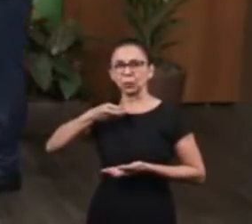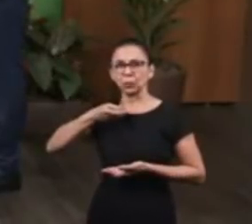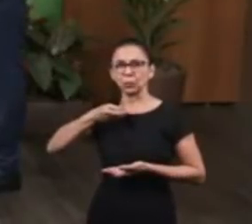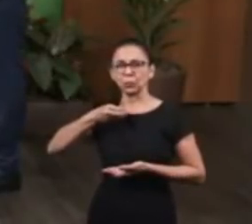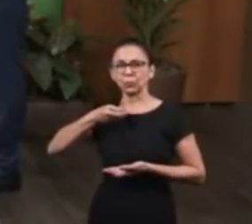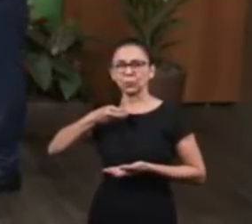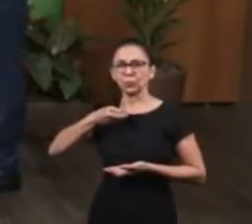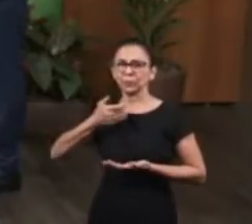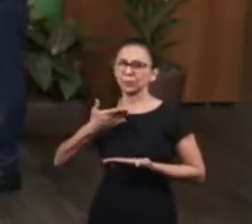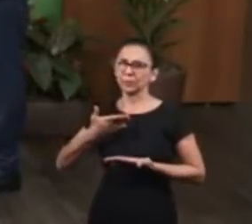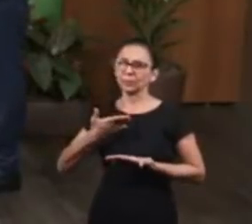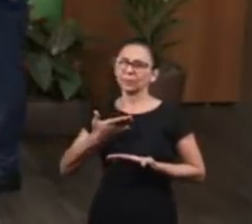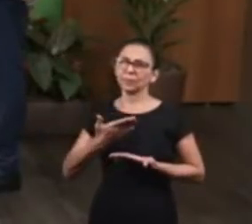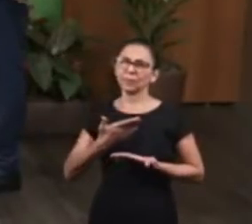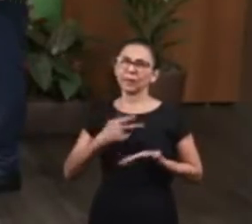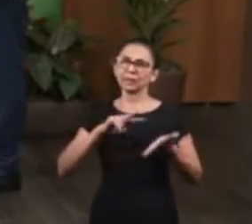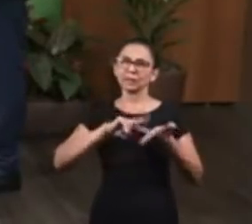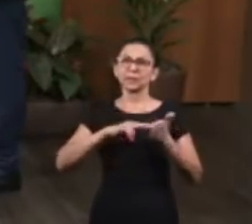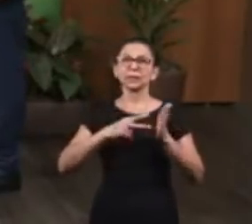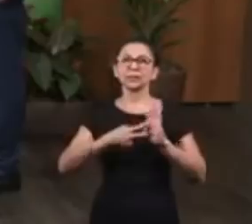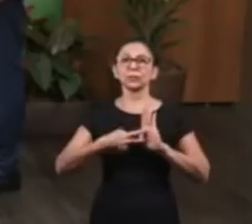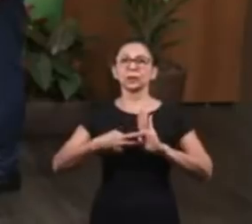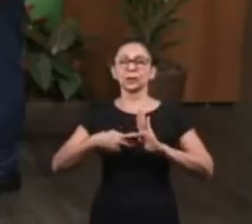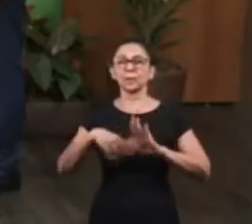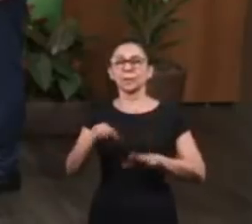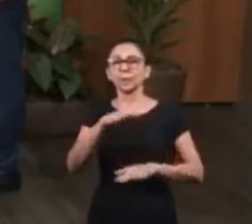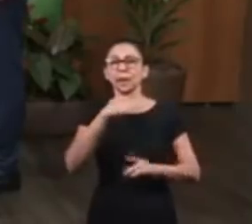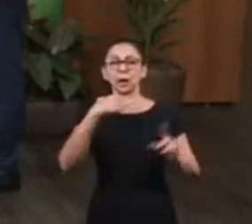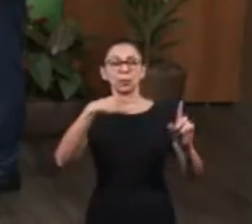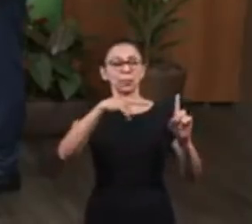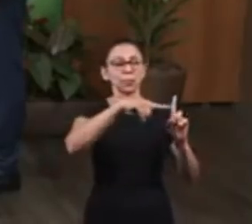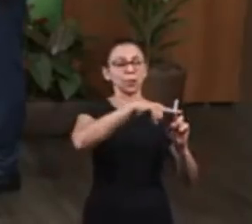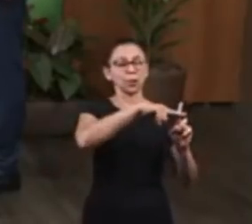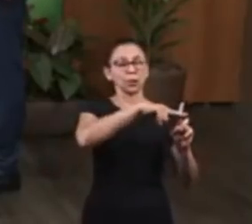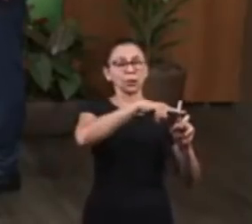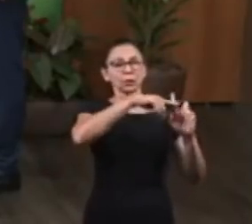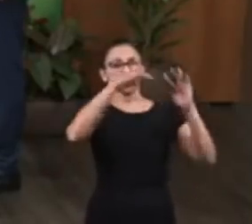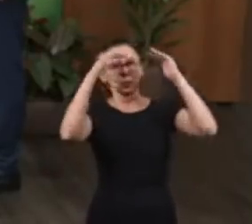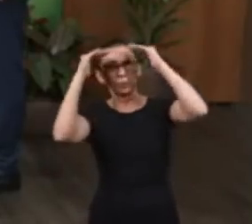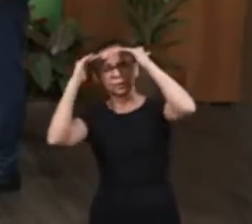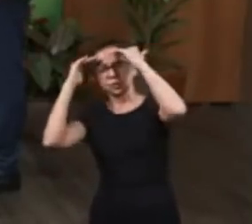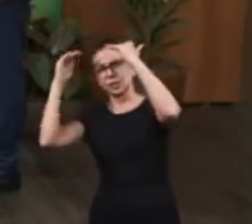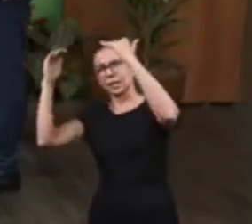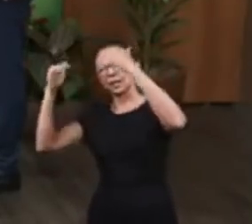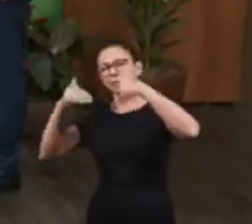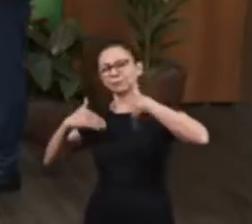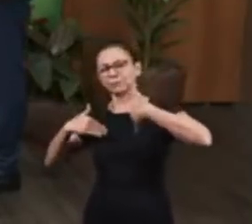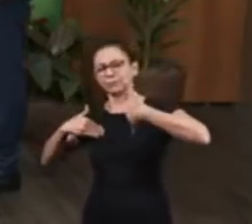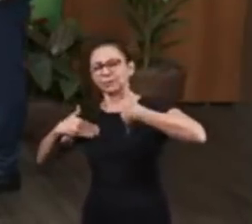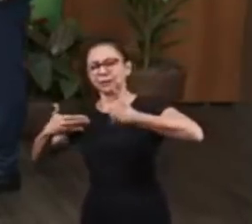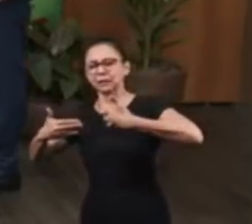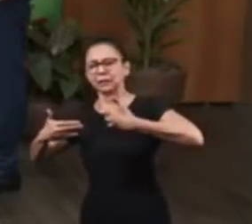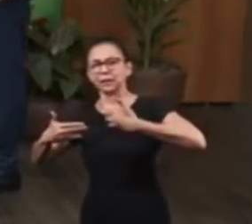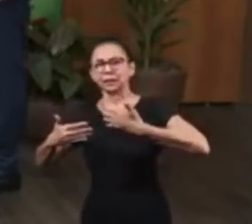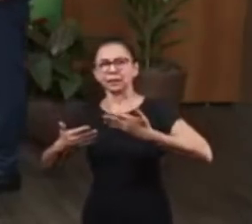But in that occasion, it was the cup of death, the cup of obedience, the cup of self-resignation,